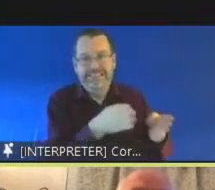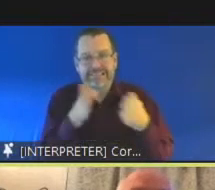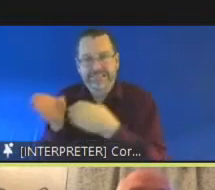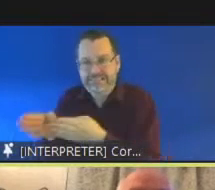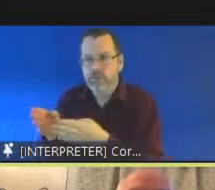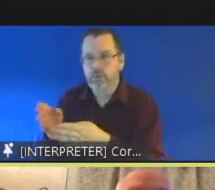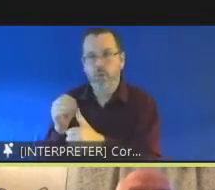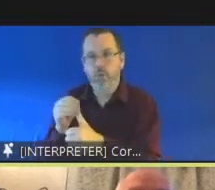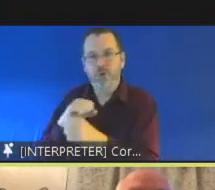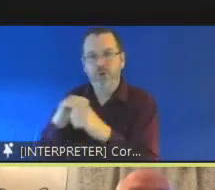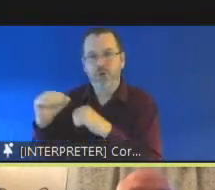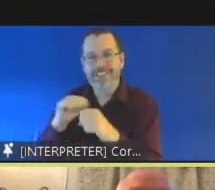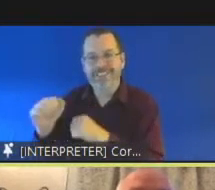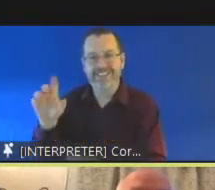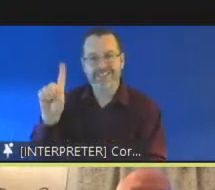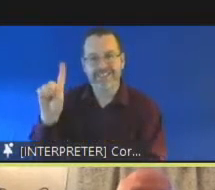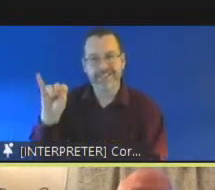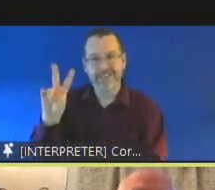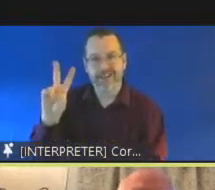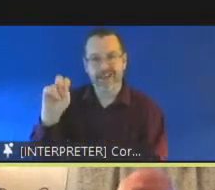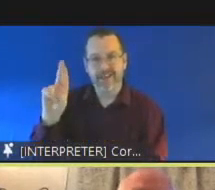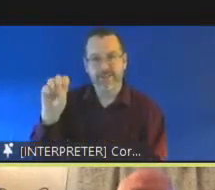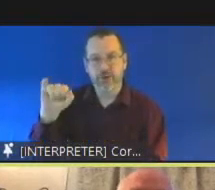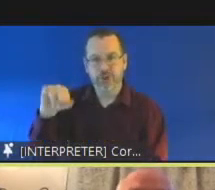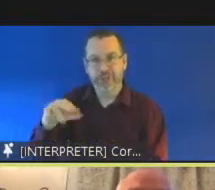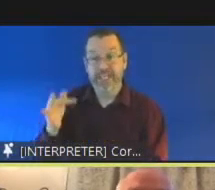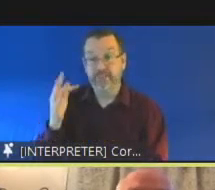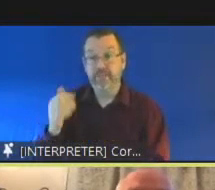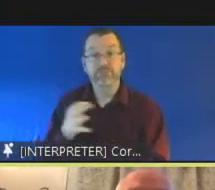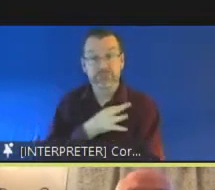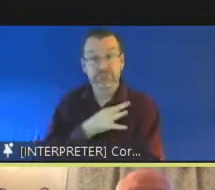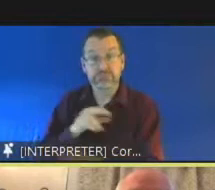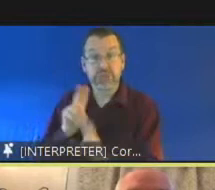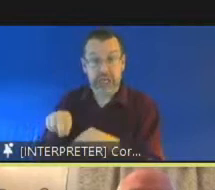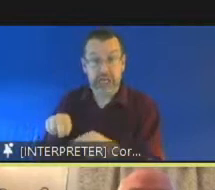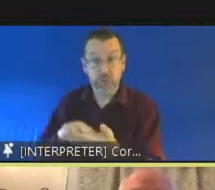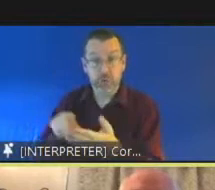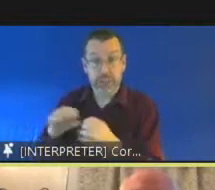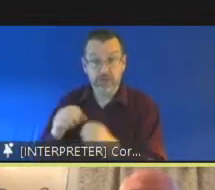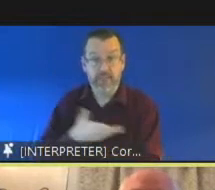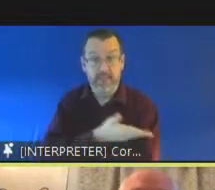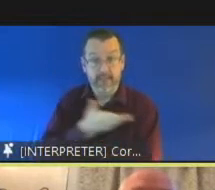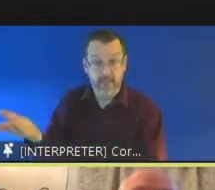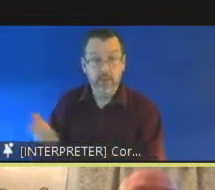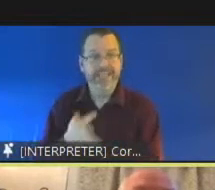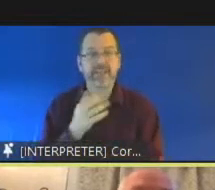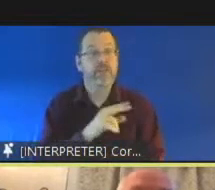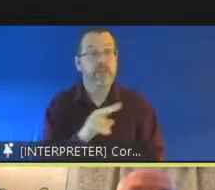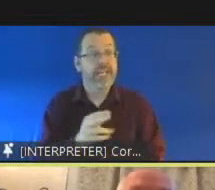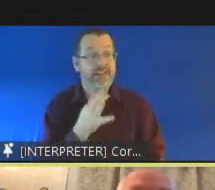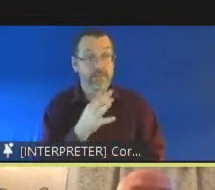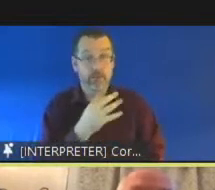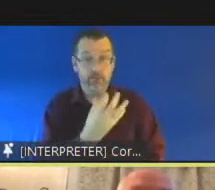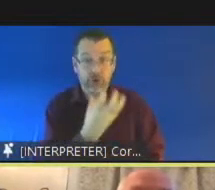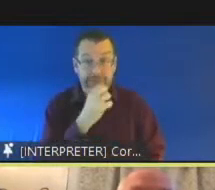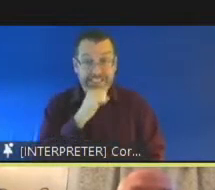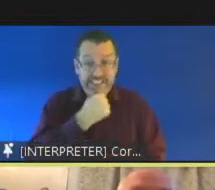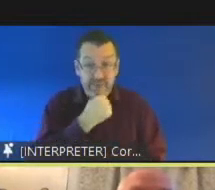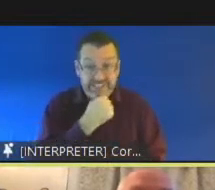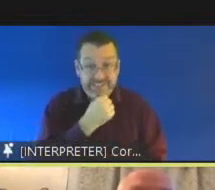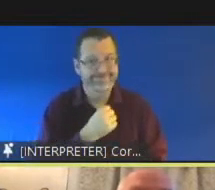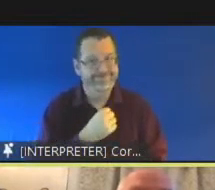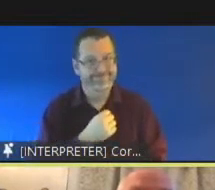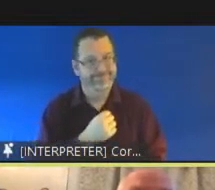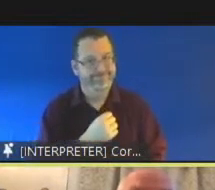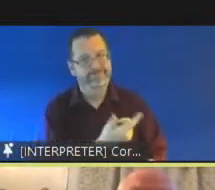and circumstances where there isn't a credible alternative would include whether crime is quite serious or the child is a